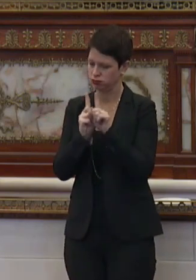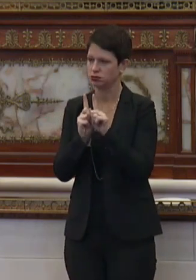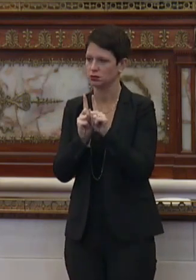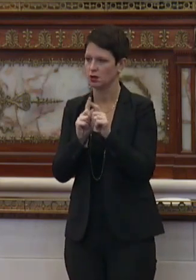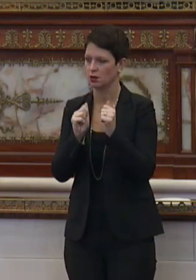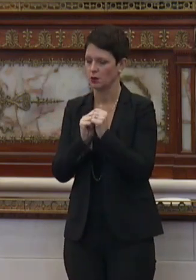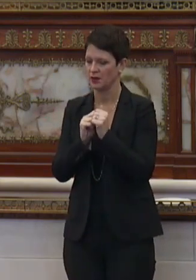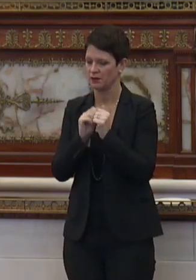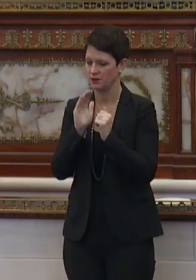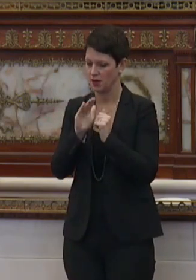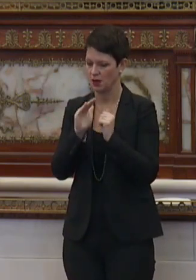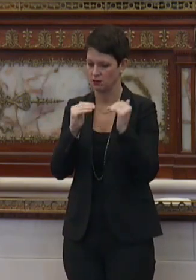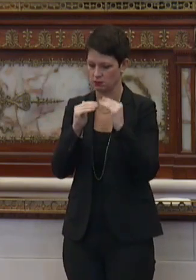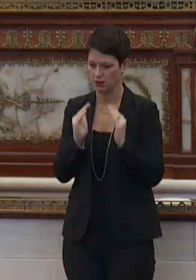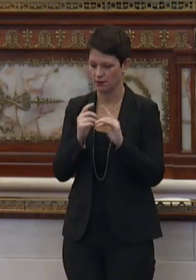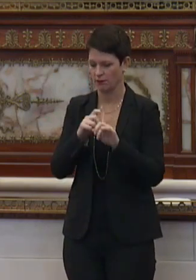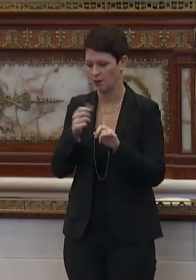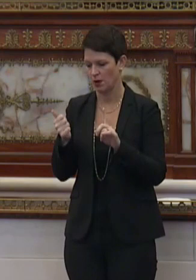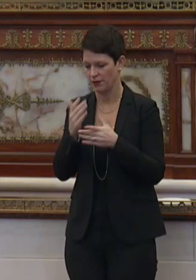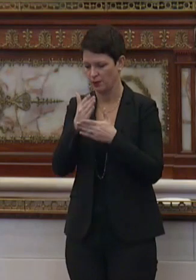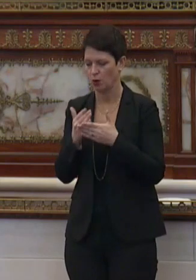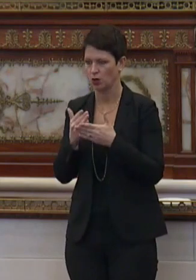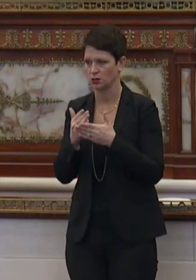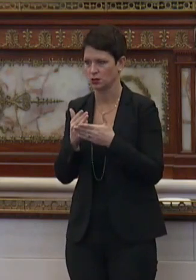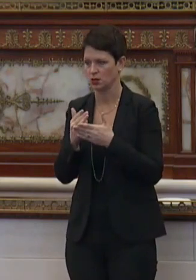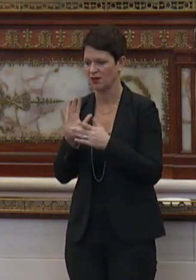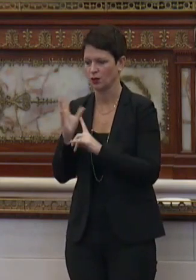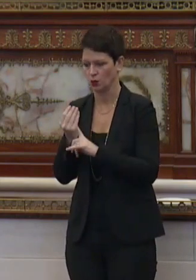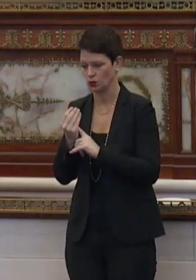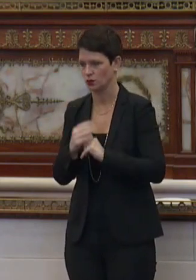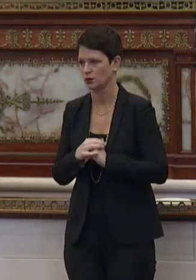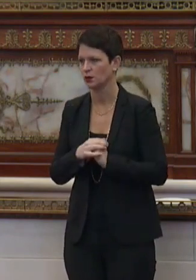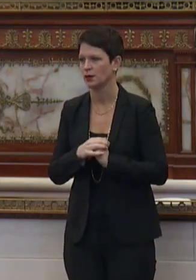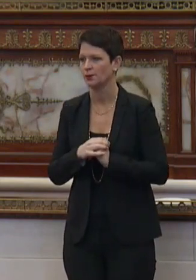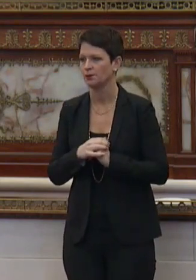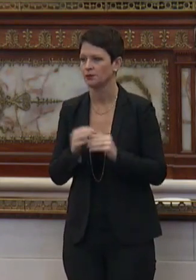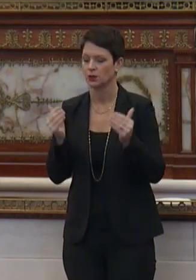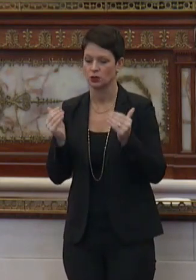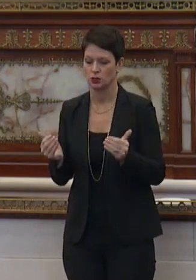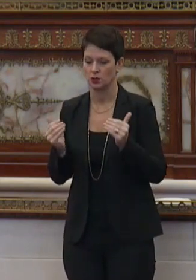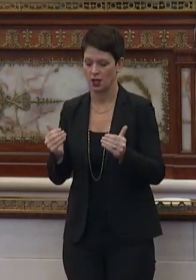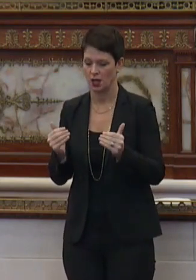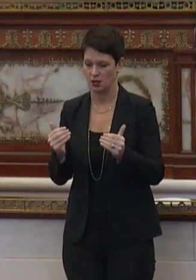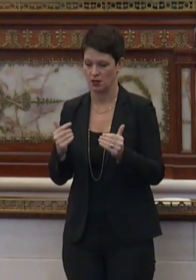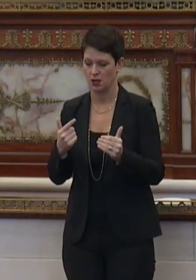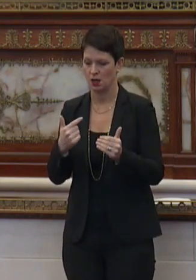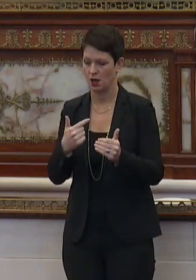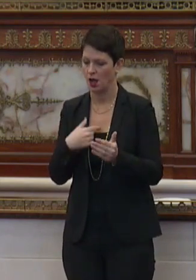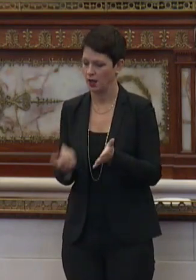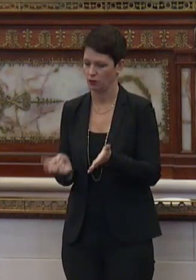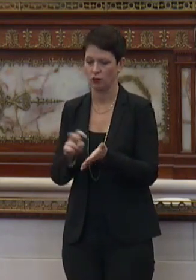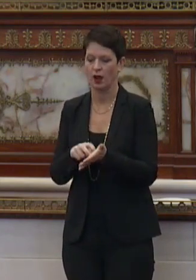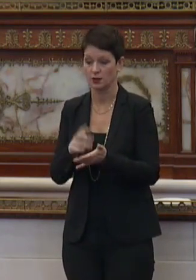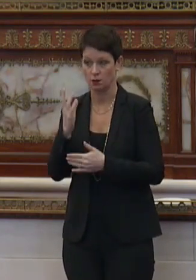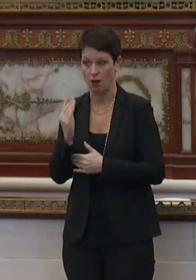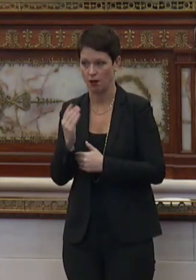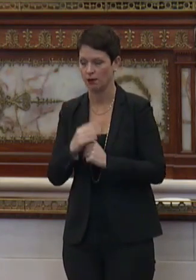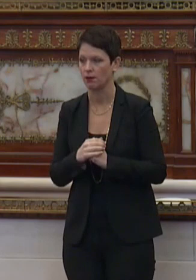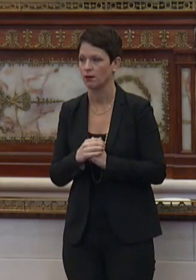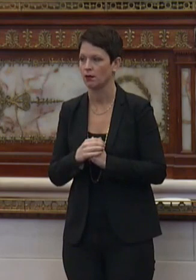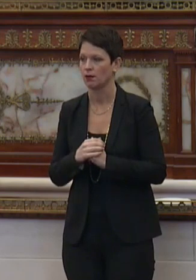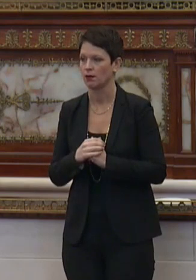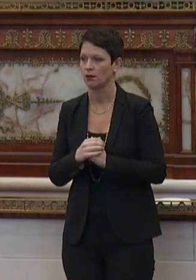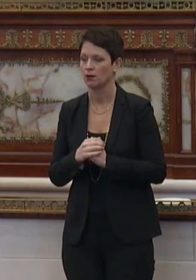counterparts from other parts of the culture. Today, I rise because of the